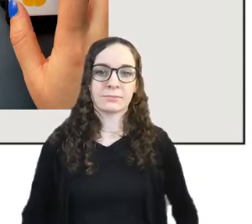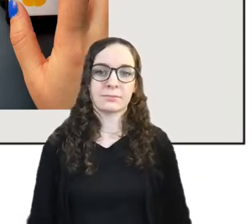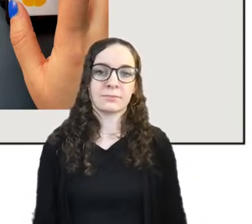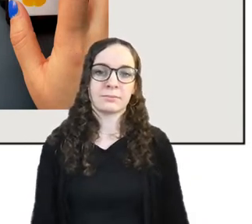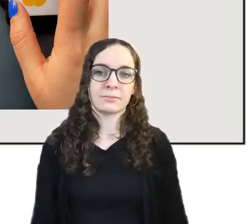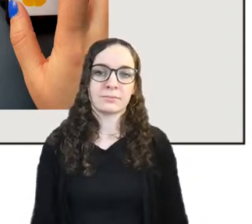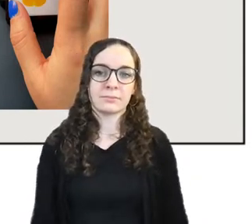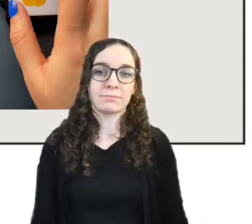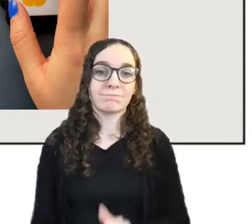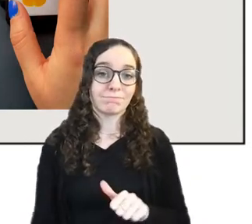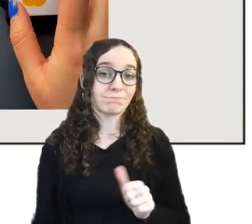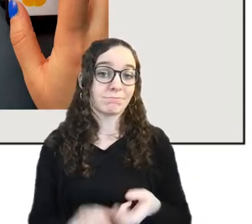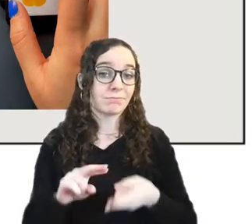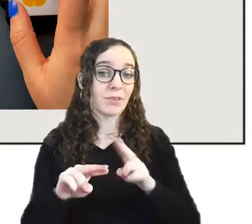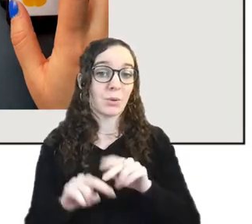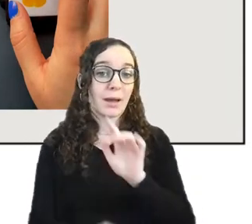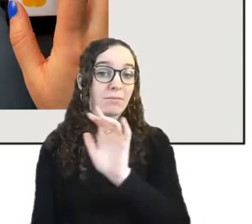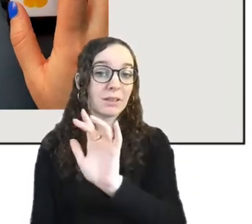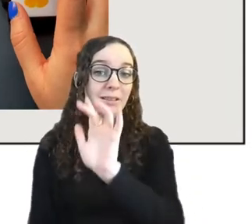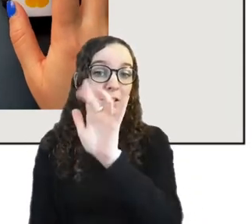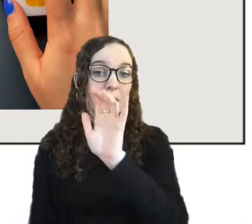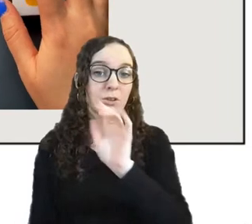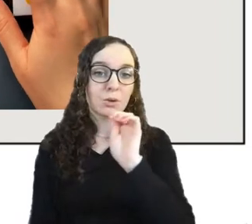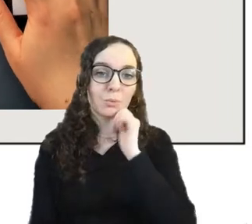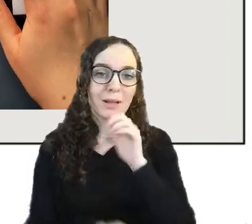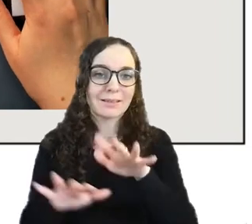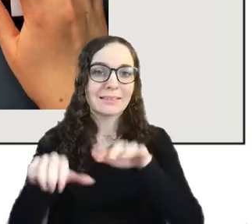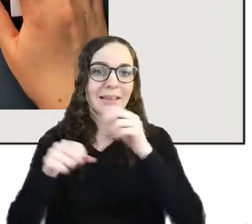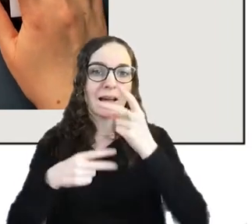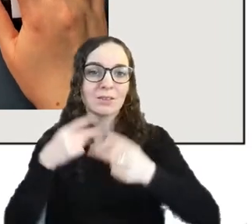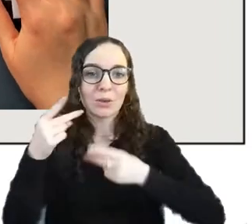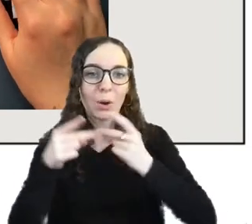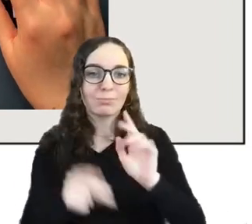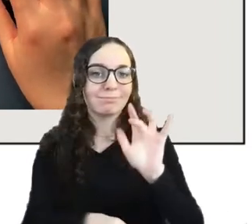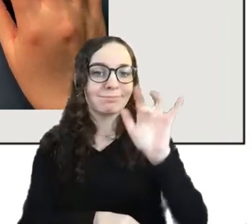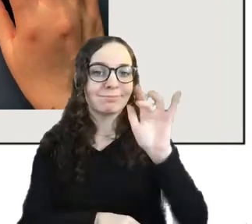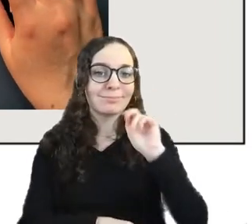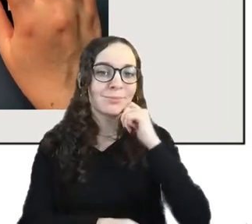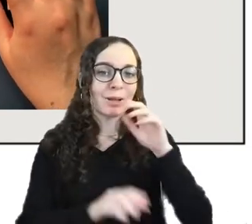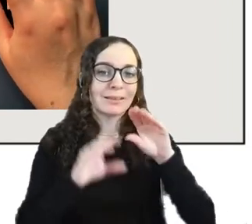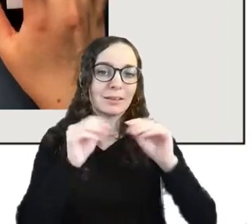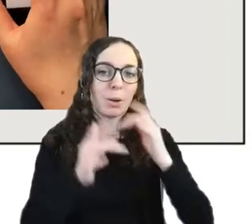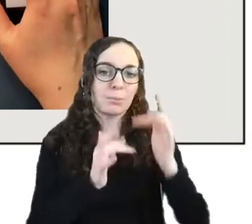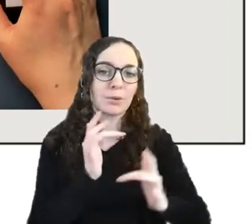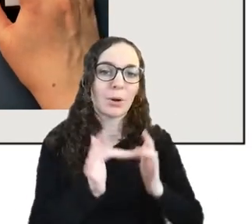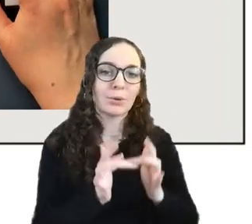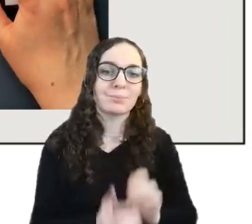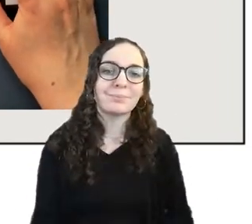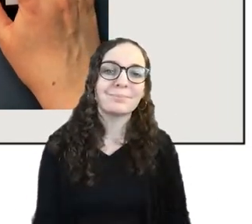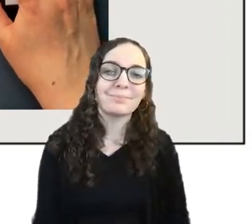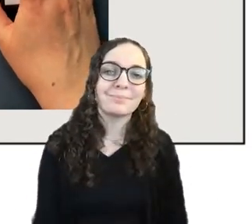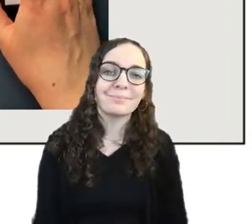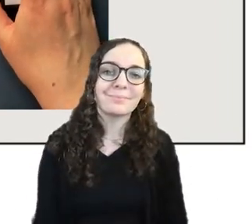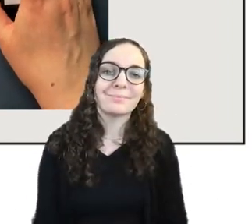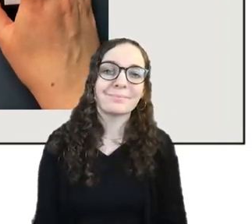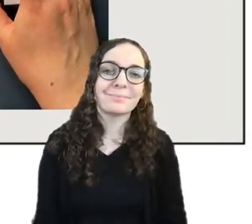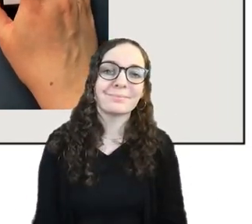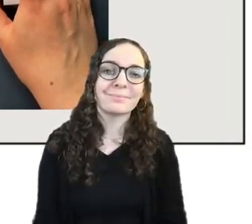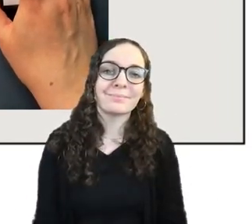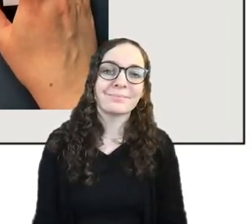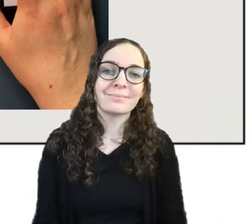if you touch it again it'll stop and then the mouse just to show that it's very soft